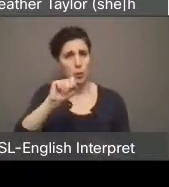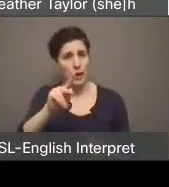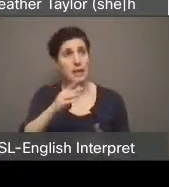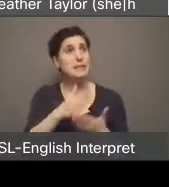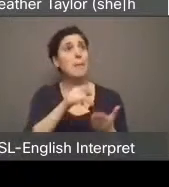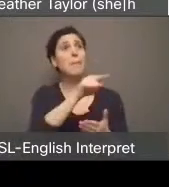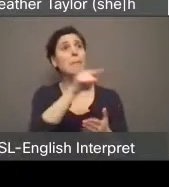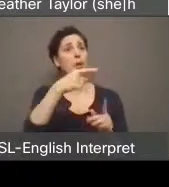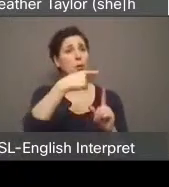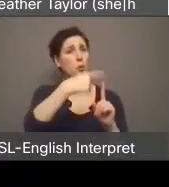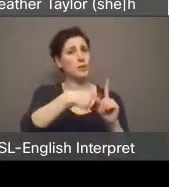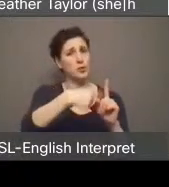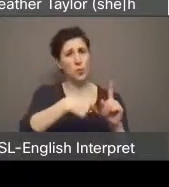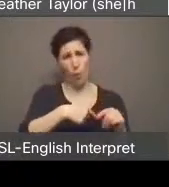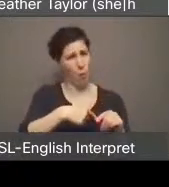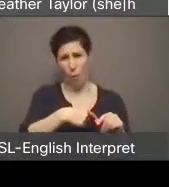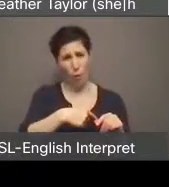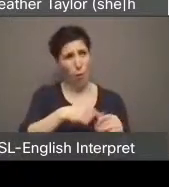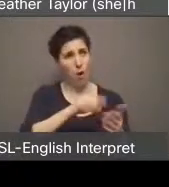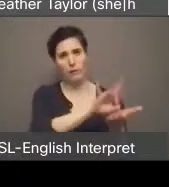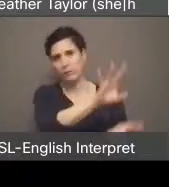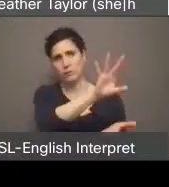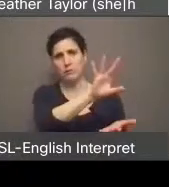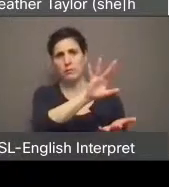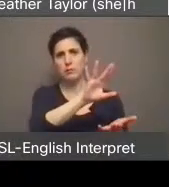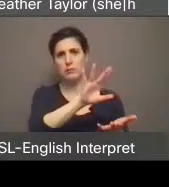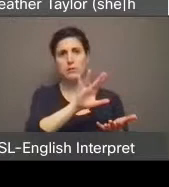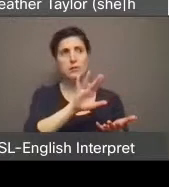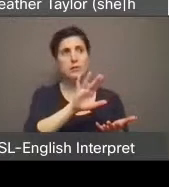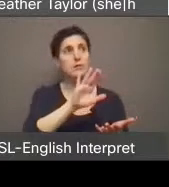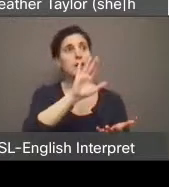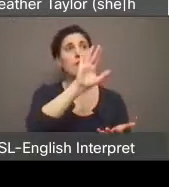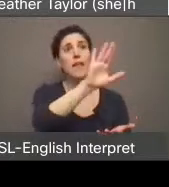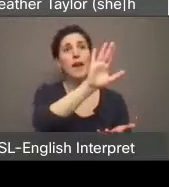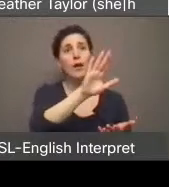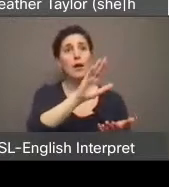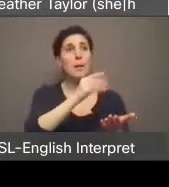we've heard tonight, are facing evictions or having to put all of their paychecks toward rent.